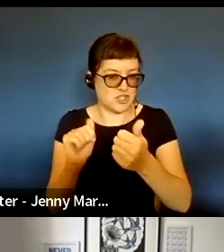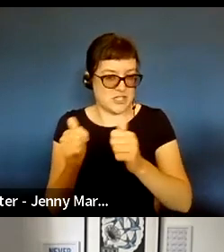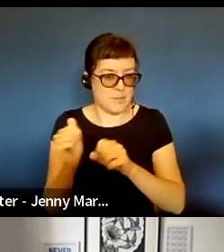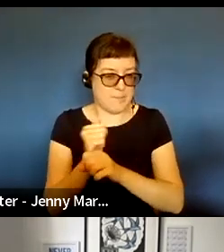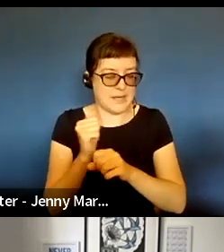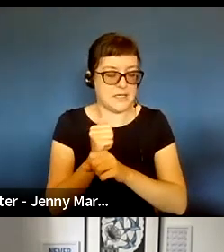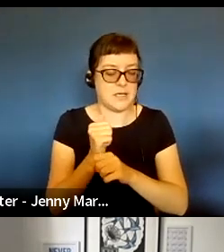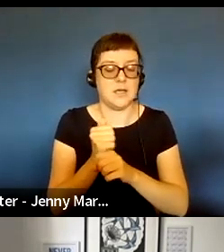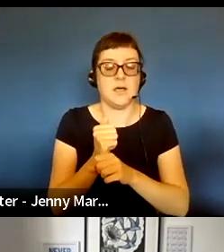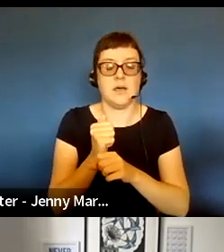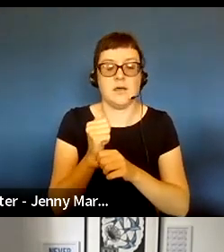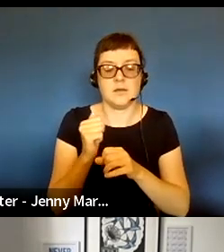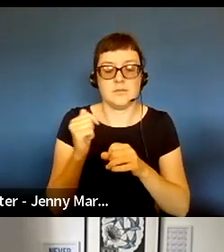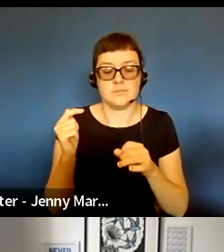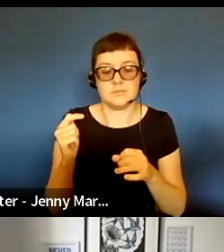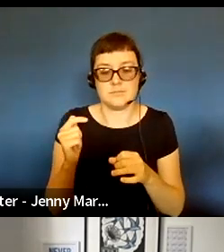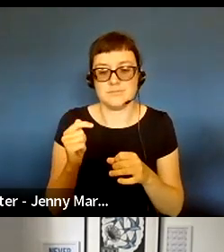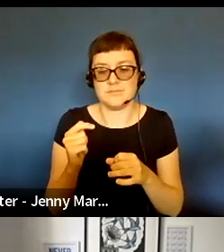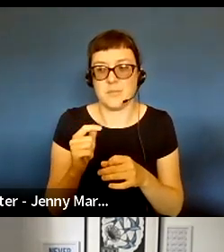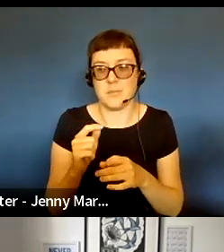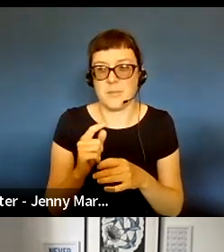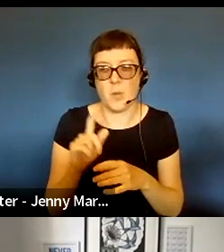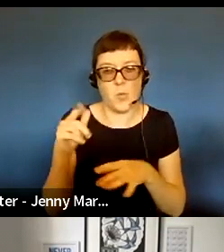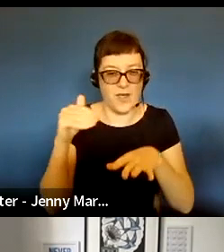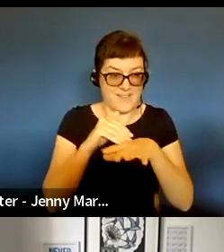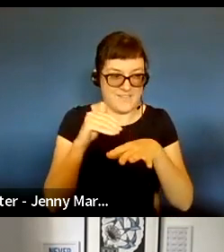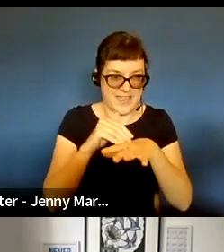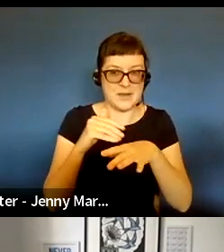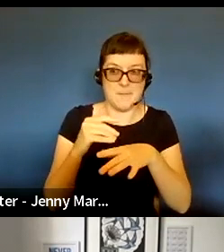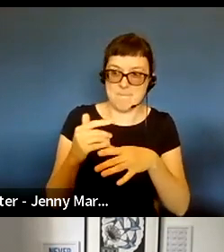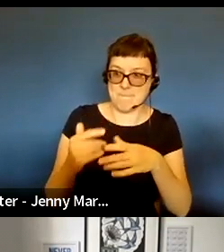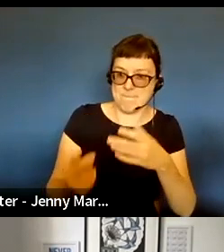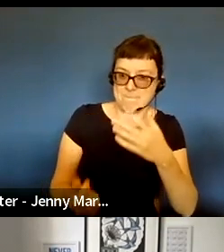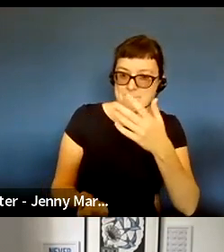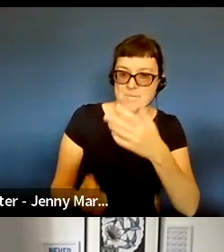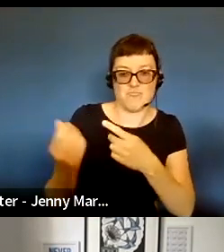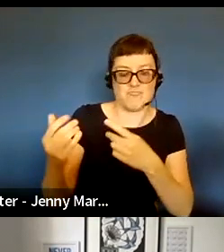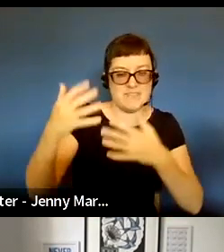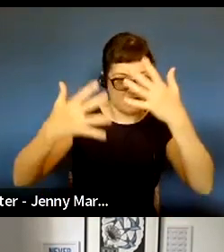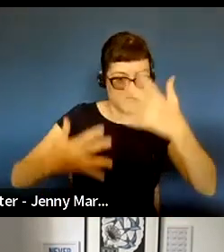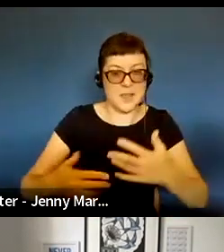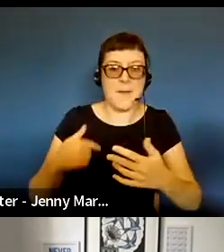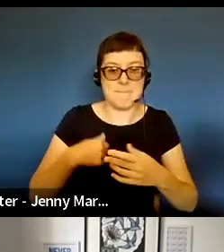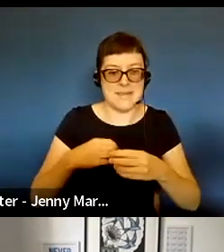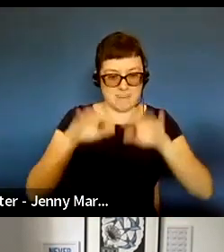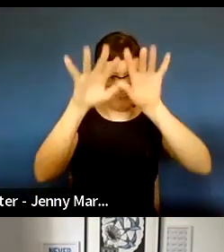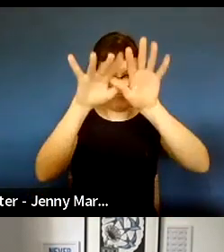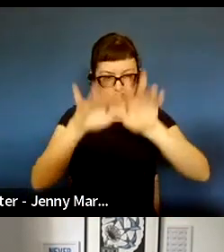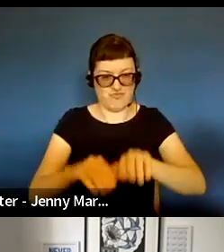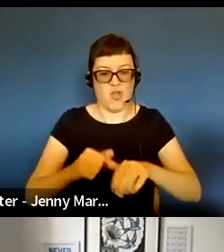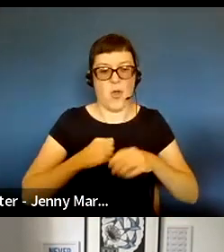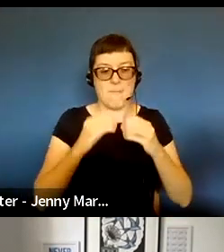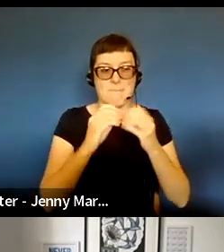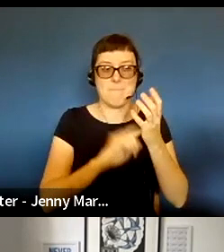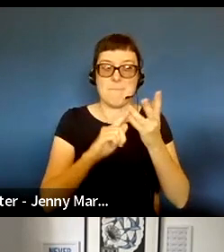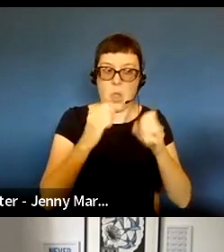effects that had produced. We wrote a blog about this, which